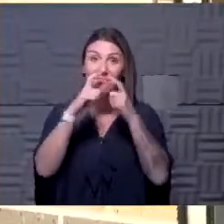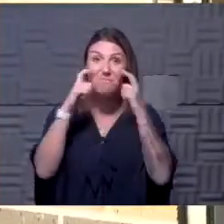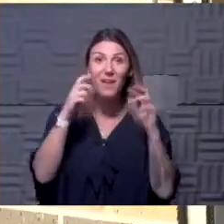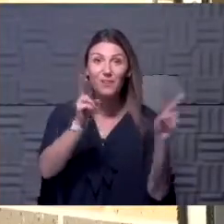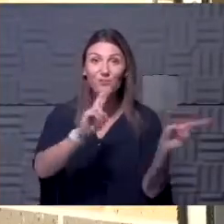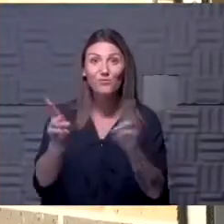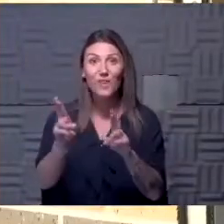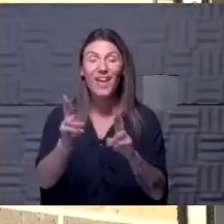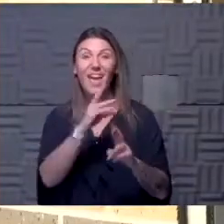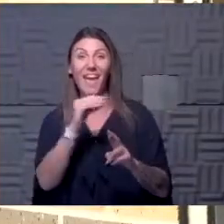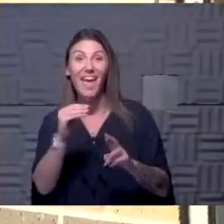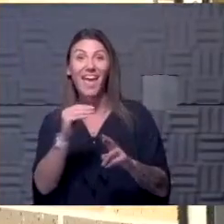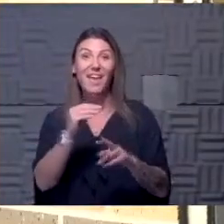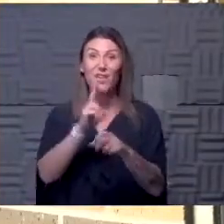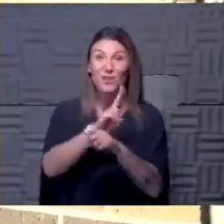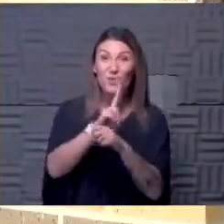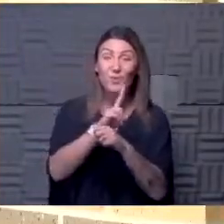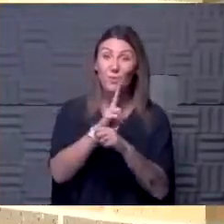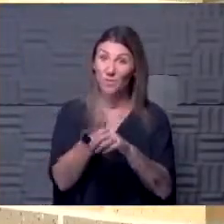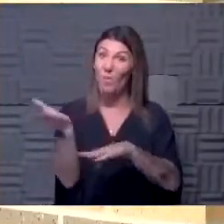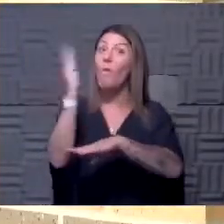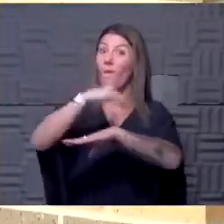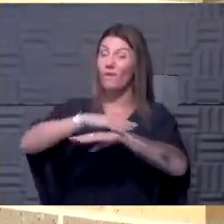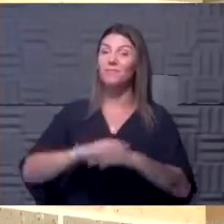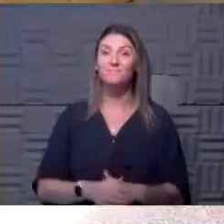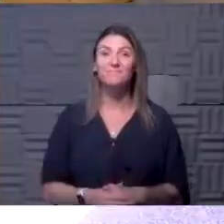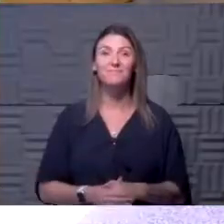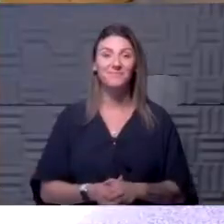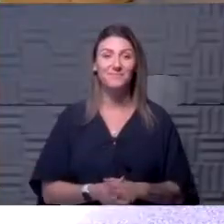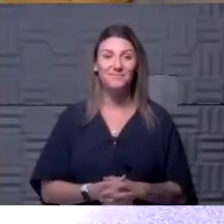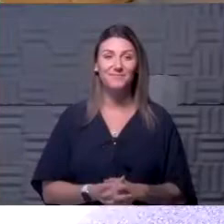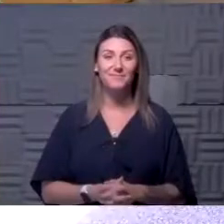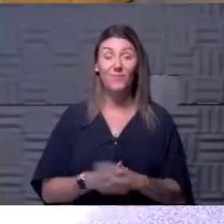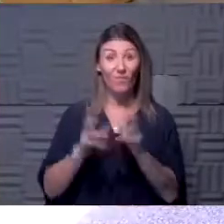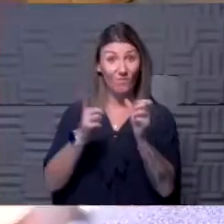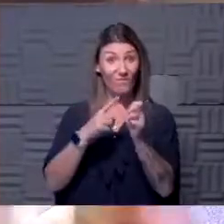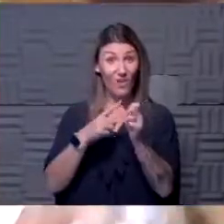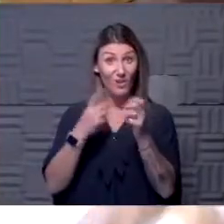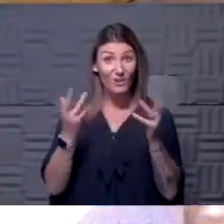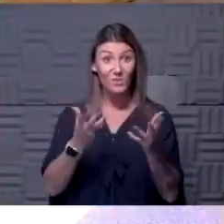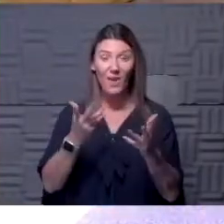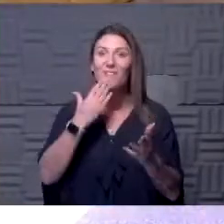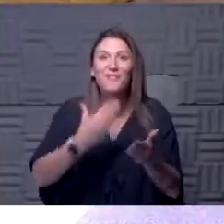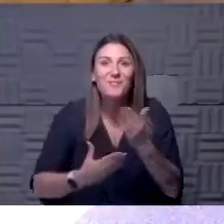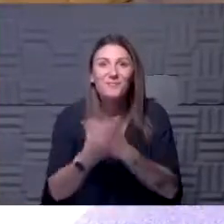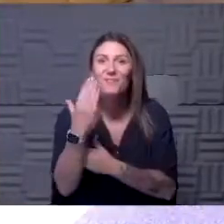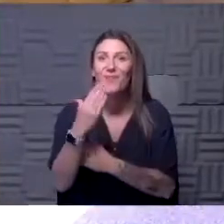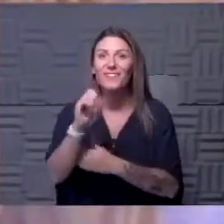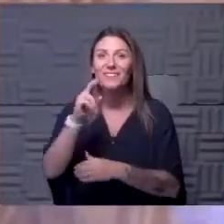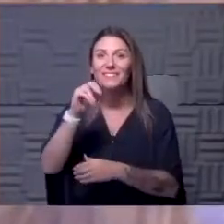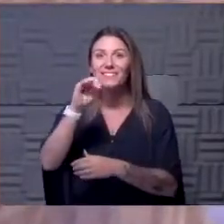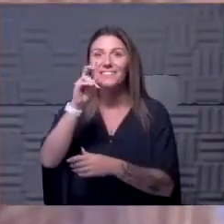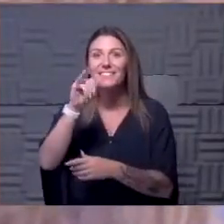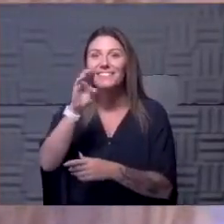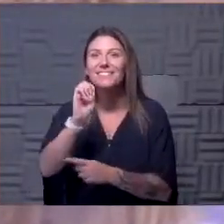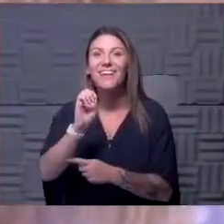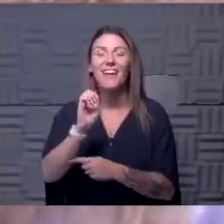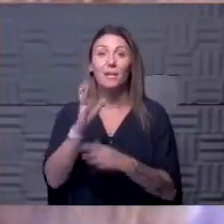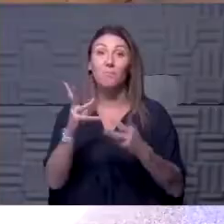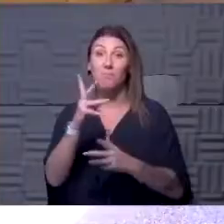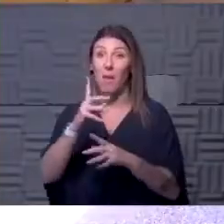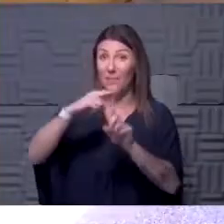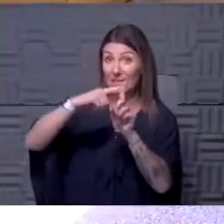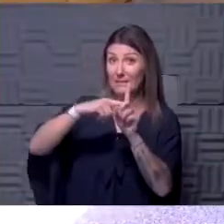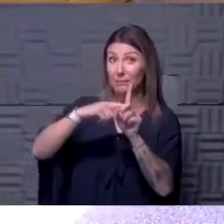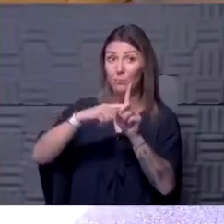it's comfortable. You'll wear it most of the day. First things first. Good morning, Sunny. You might have your temperature taken